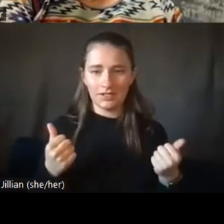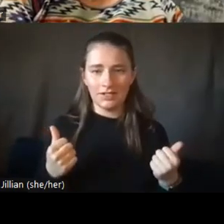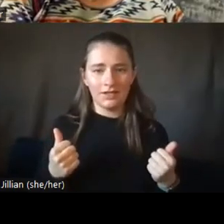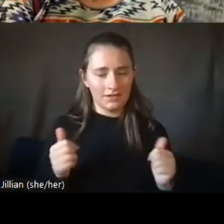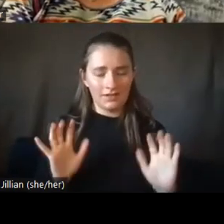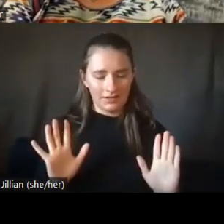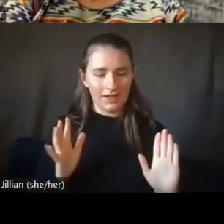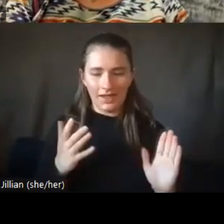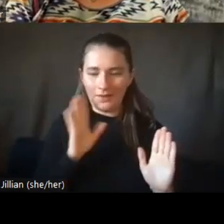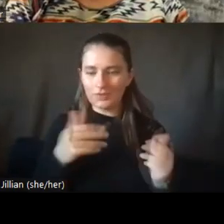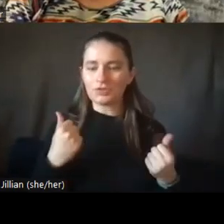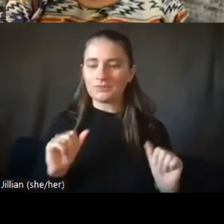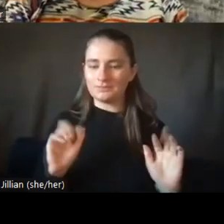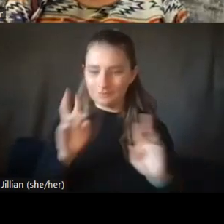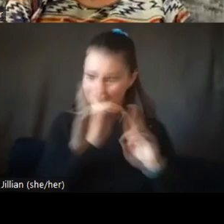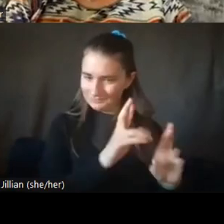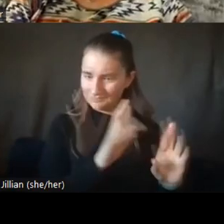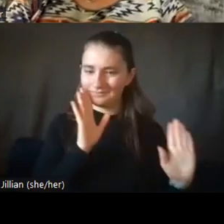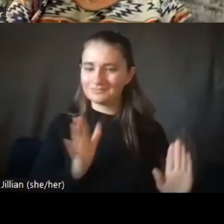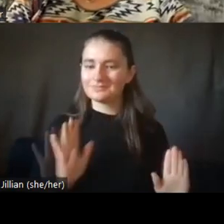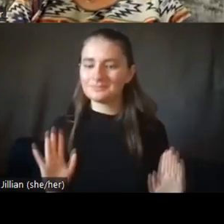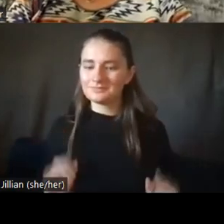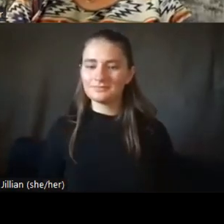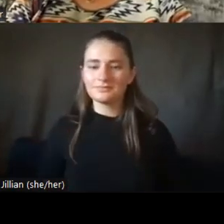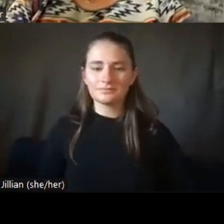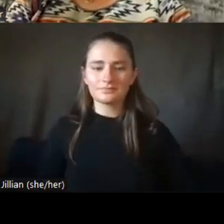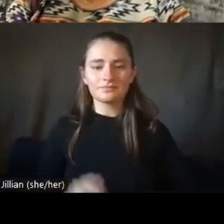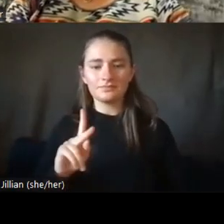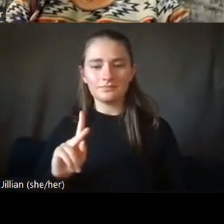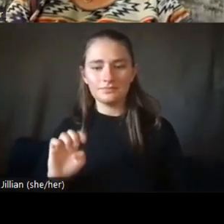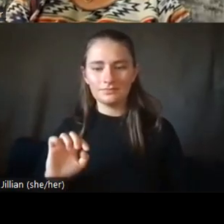manners. And now can we lead into Keisha?